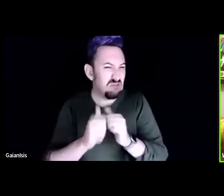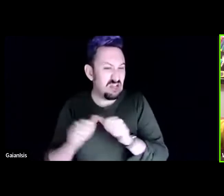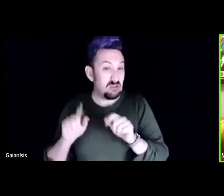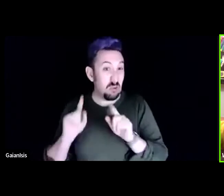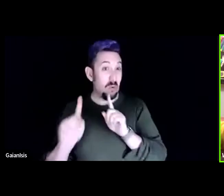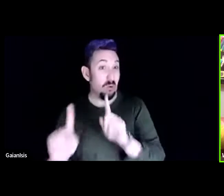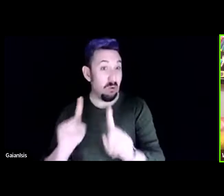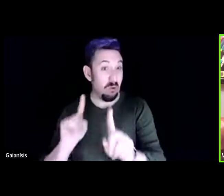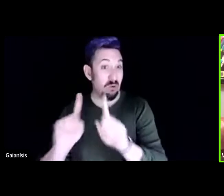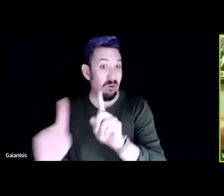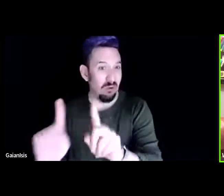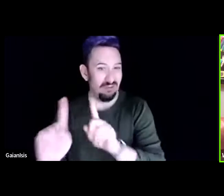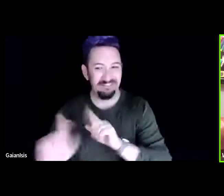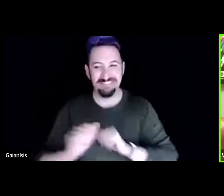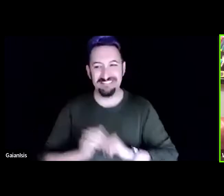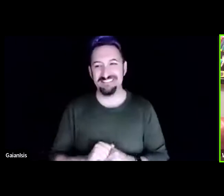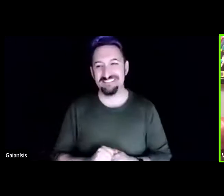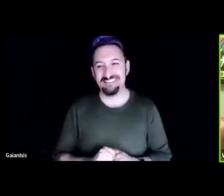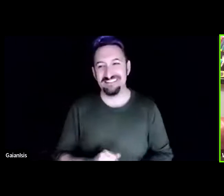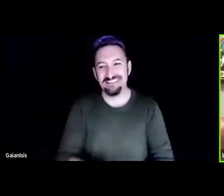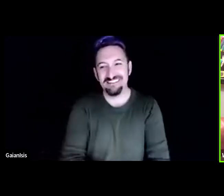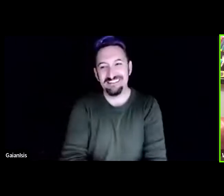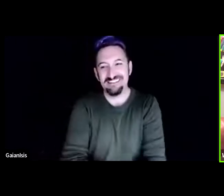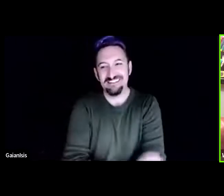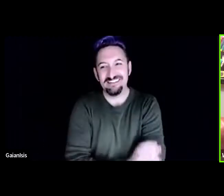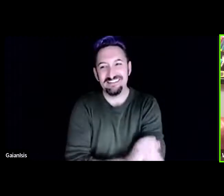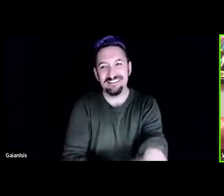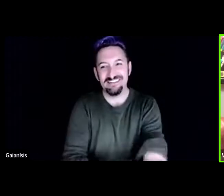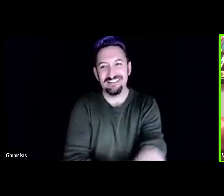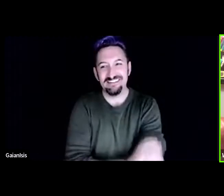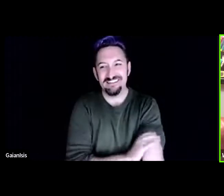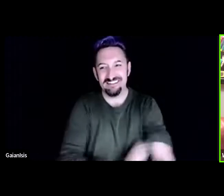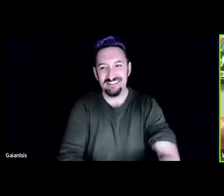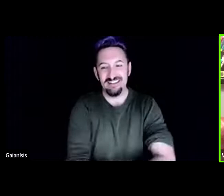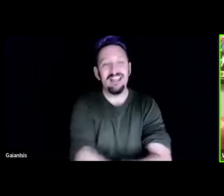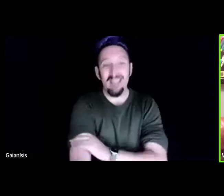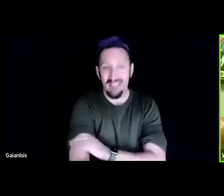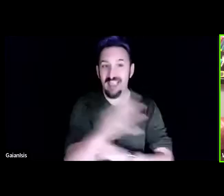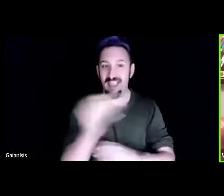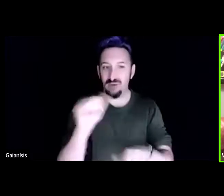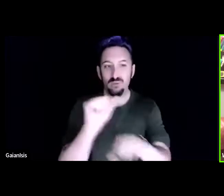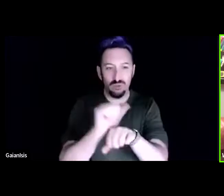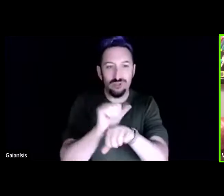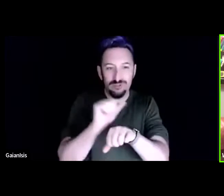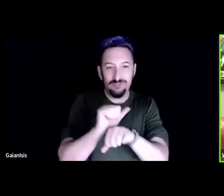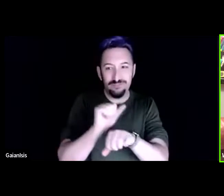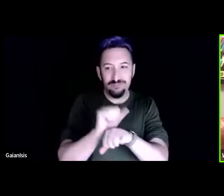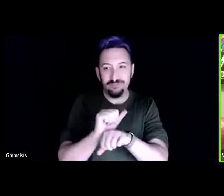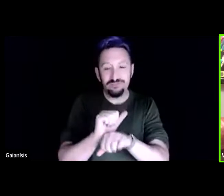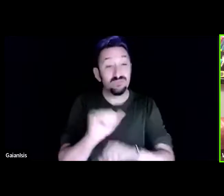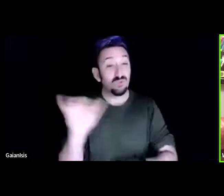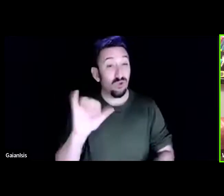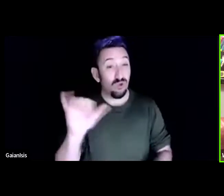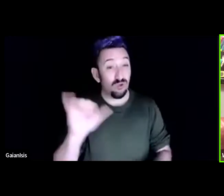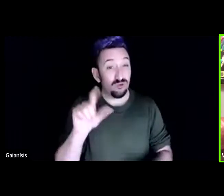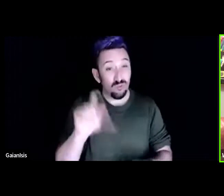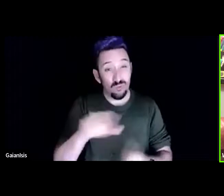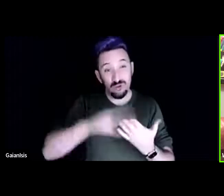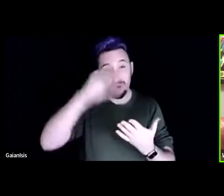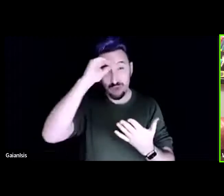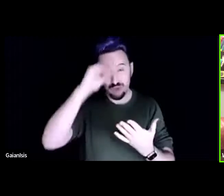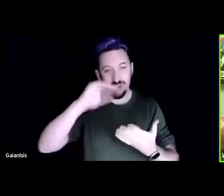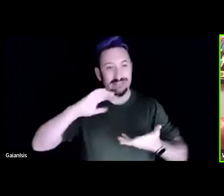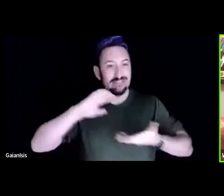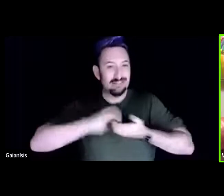right um and work they also had to learn teamwork right because we've got to